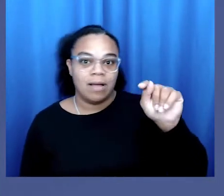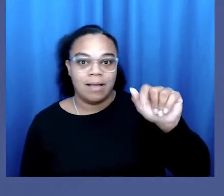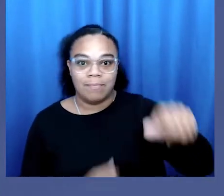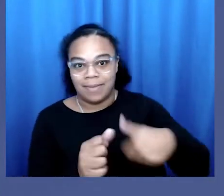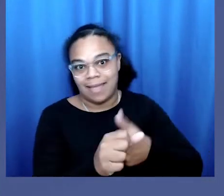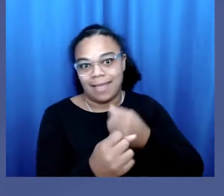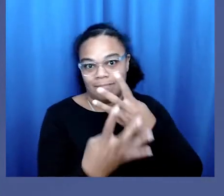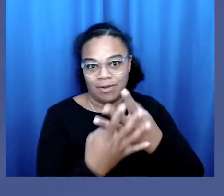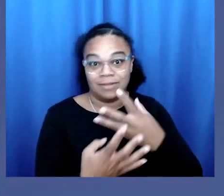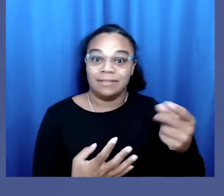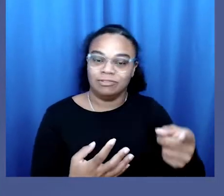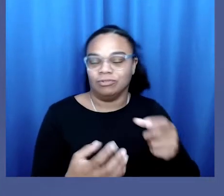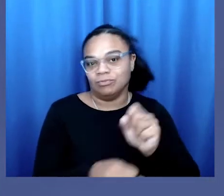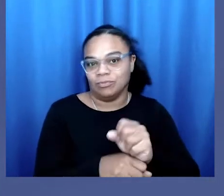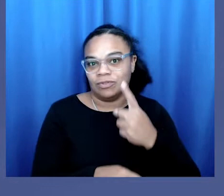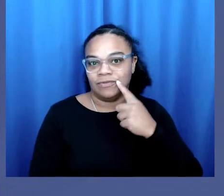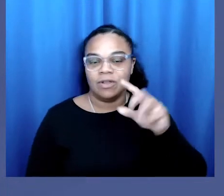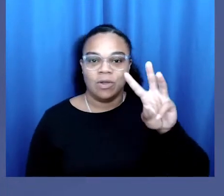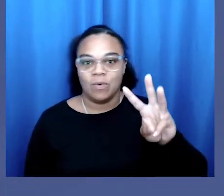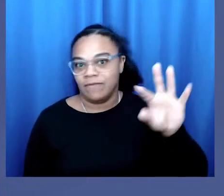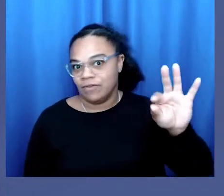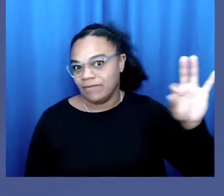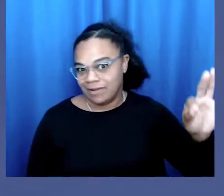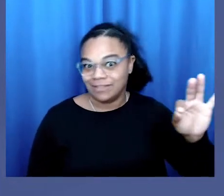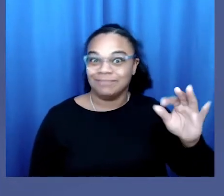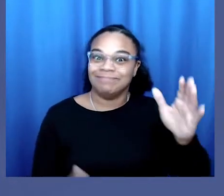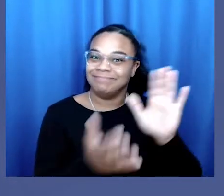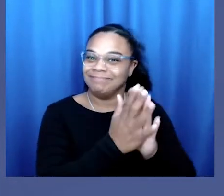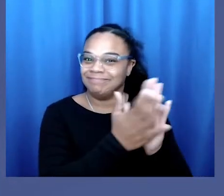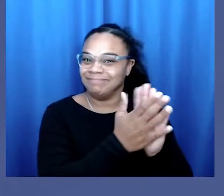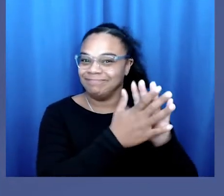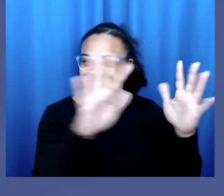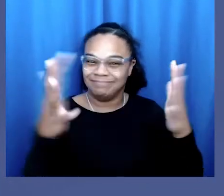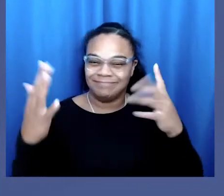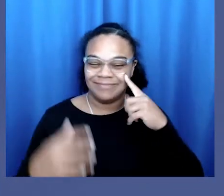is an ambassador to the Woodhull Freedom Foundation. Let's give it up for Nikki Gilliland.